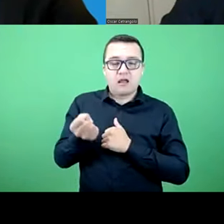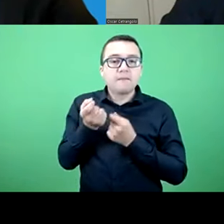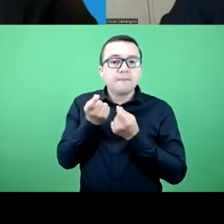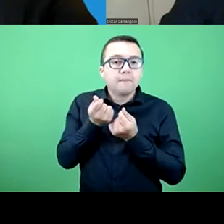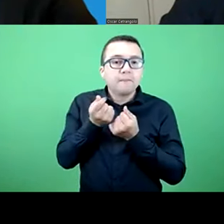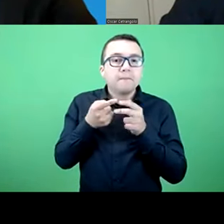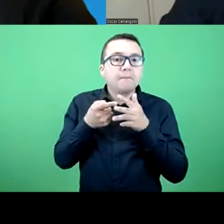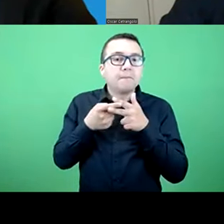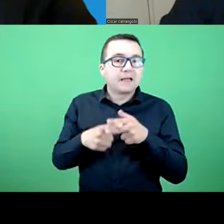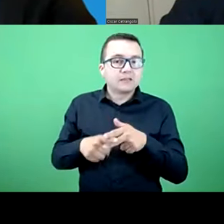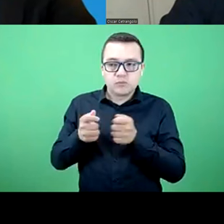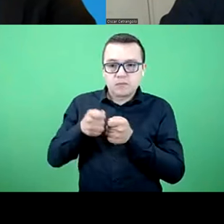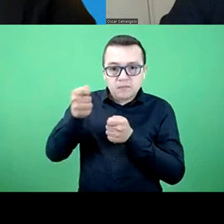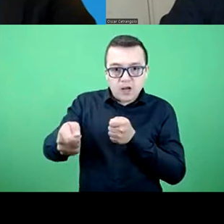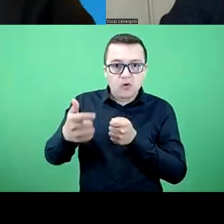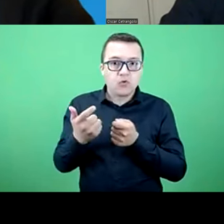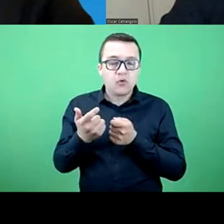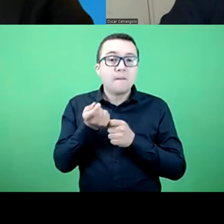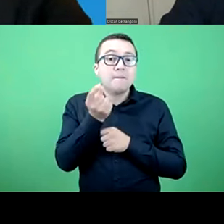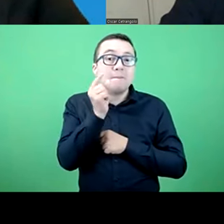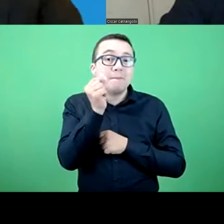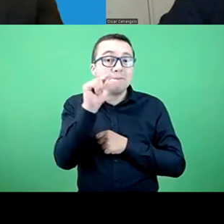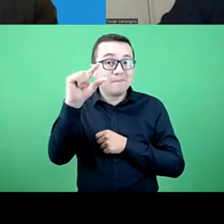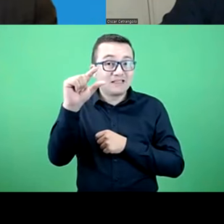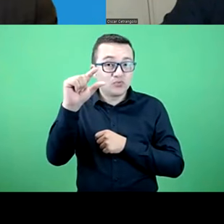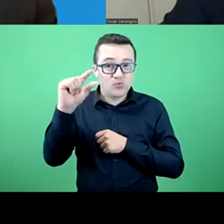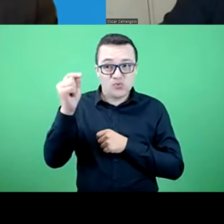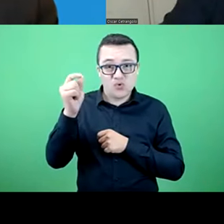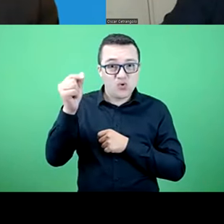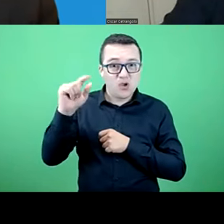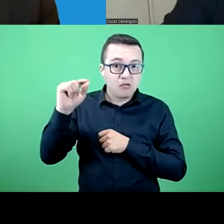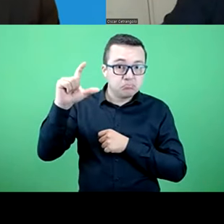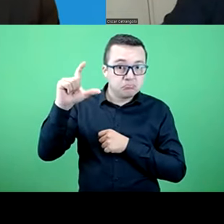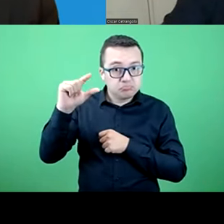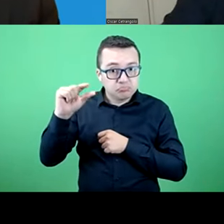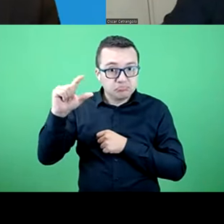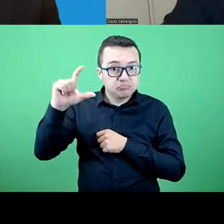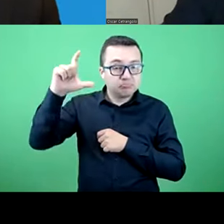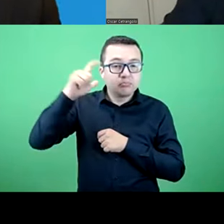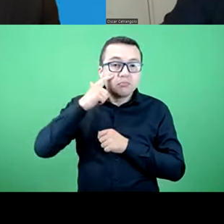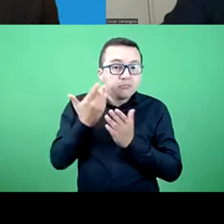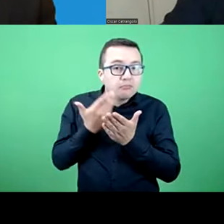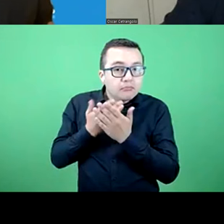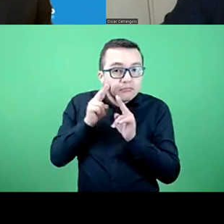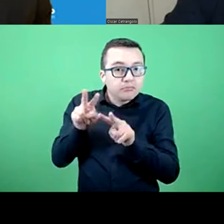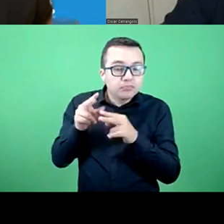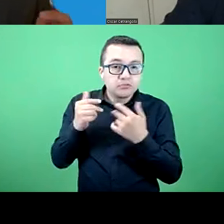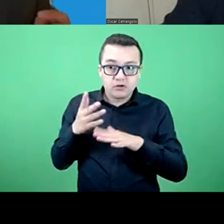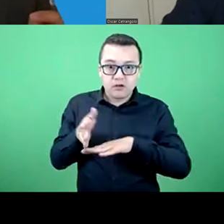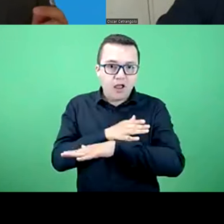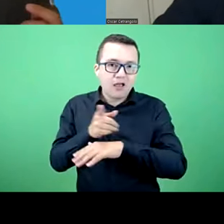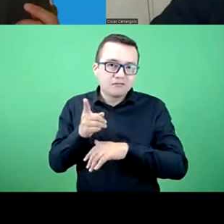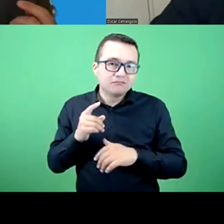design. When it comes in particular to prices issues, we are reviewing